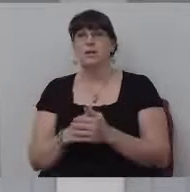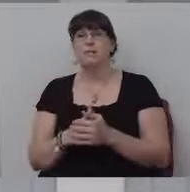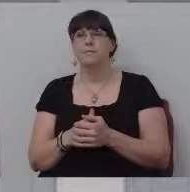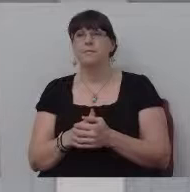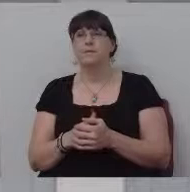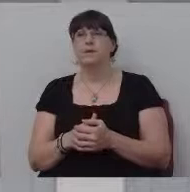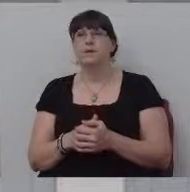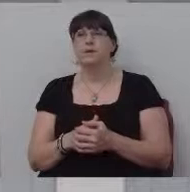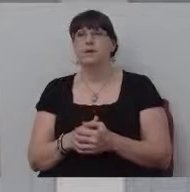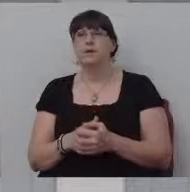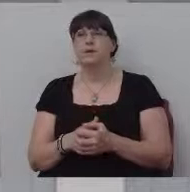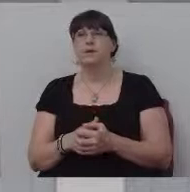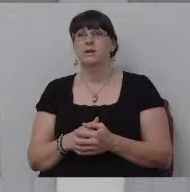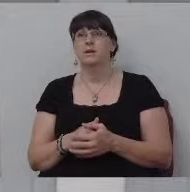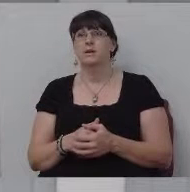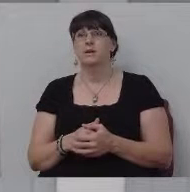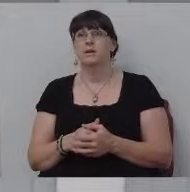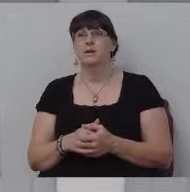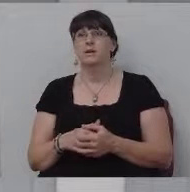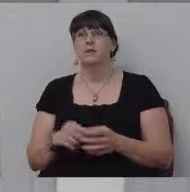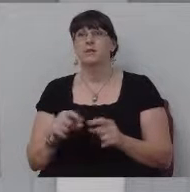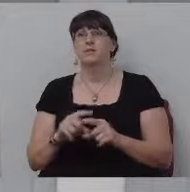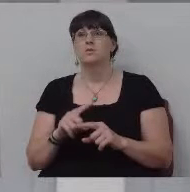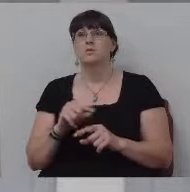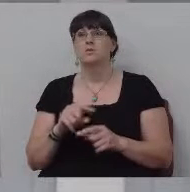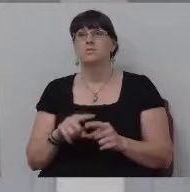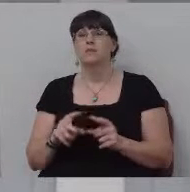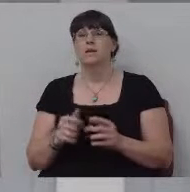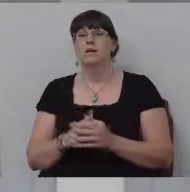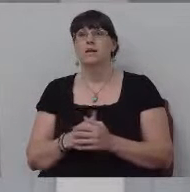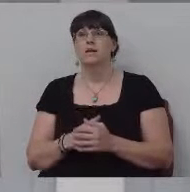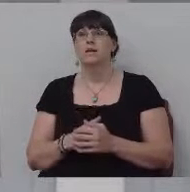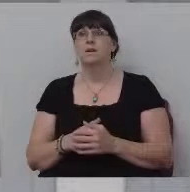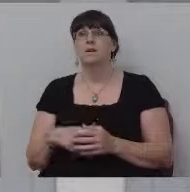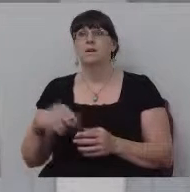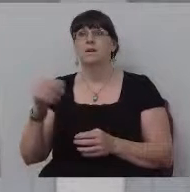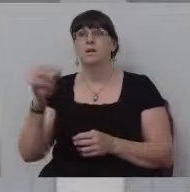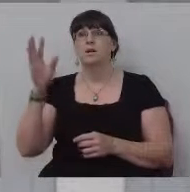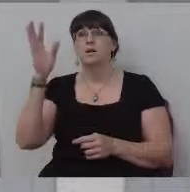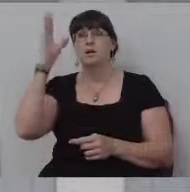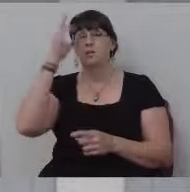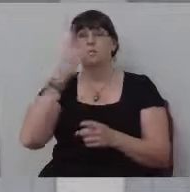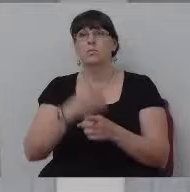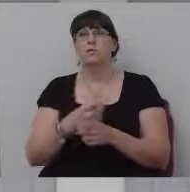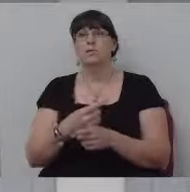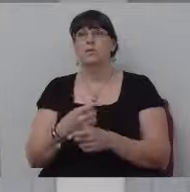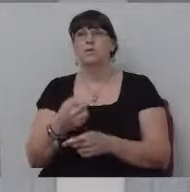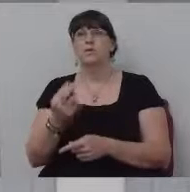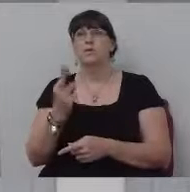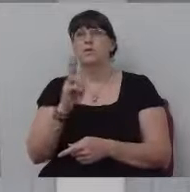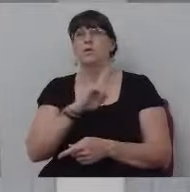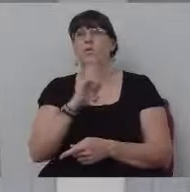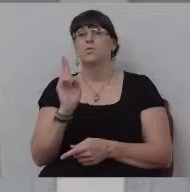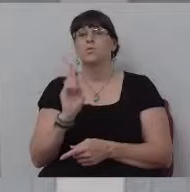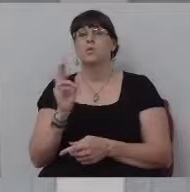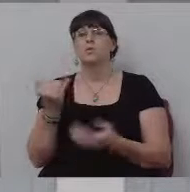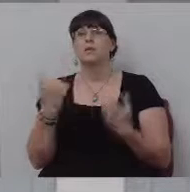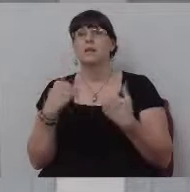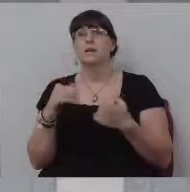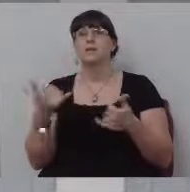don't know what he did, but he didn't stay there. Brother, um, Rose and I played a game or two and then he got bored.